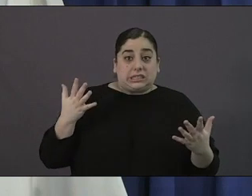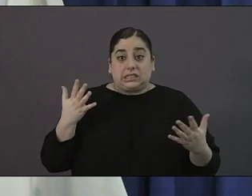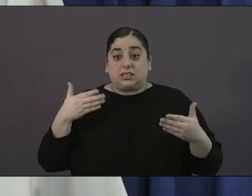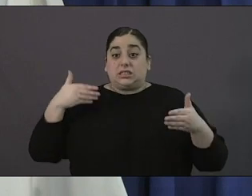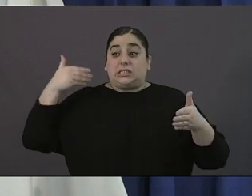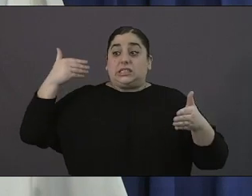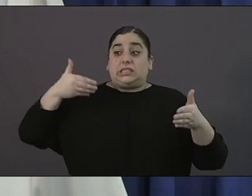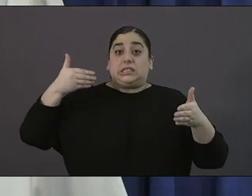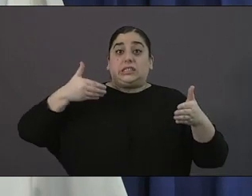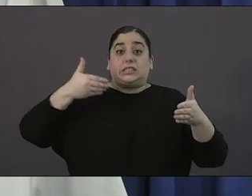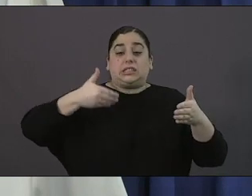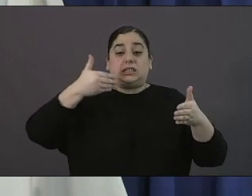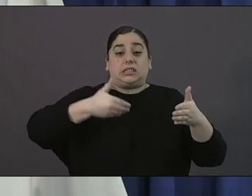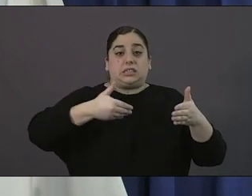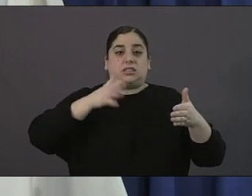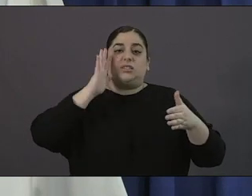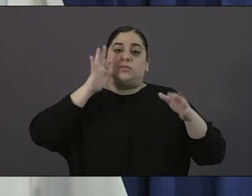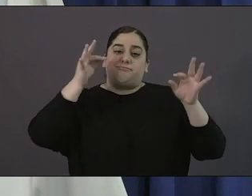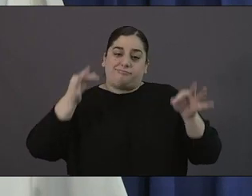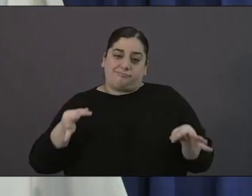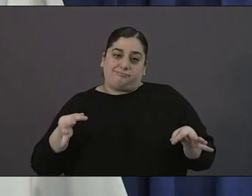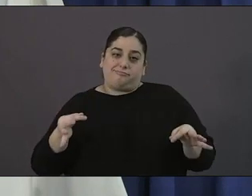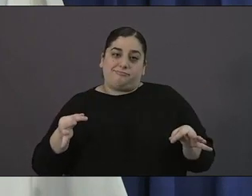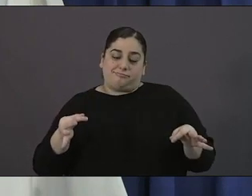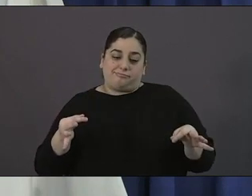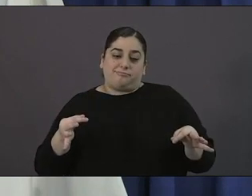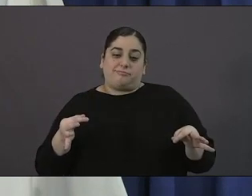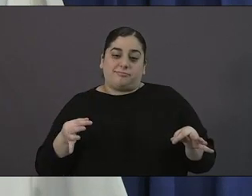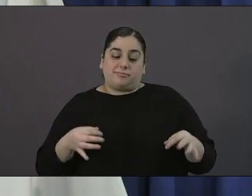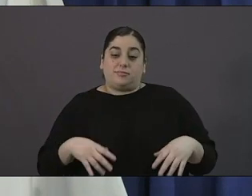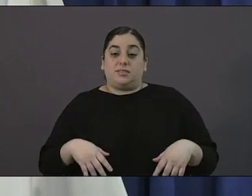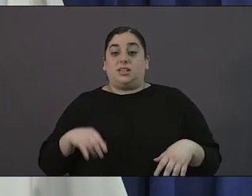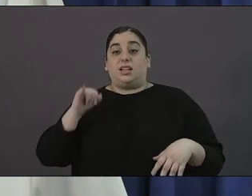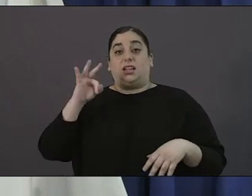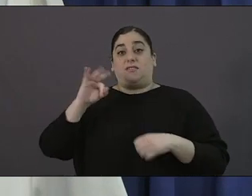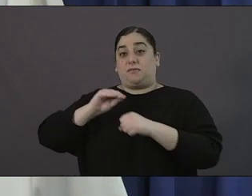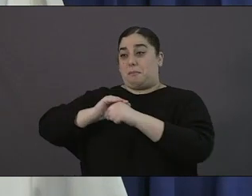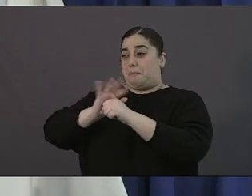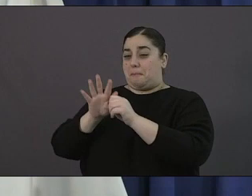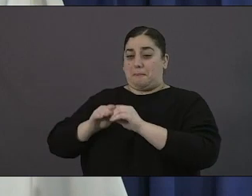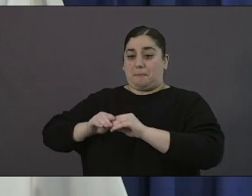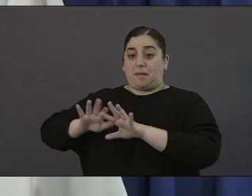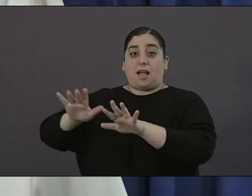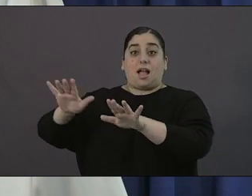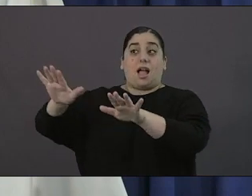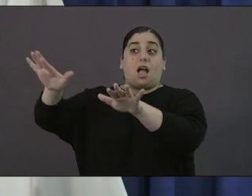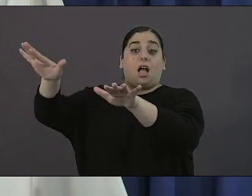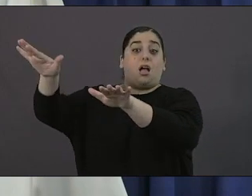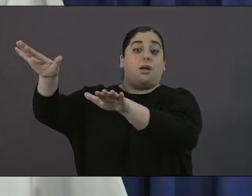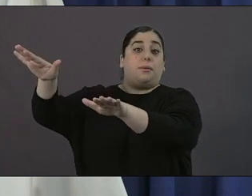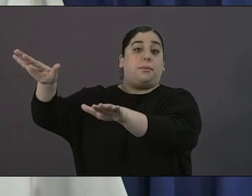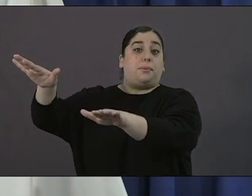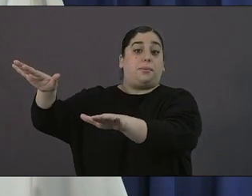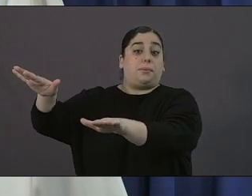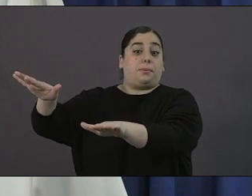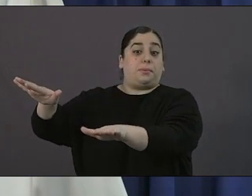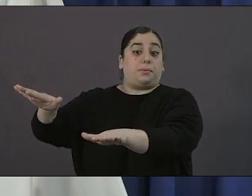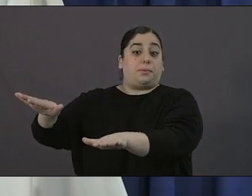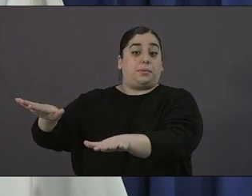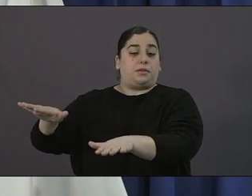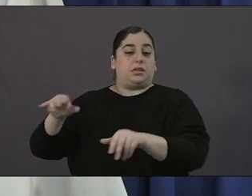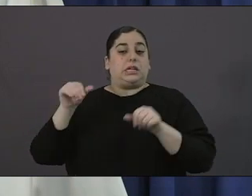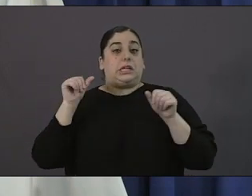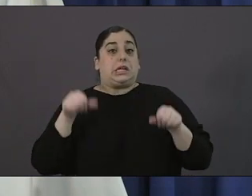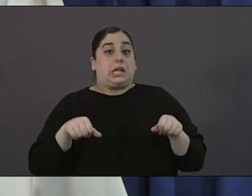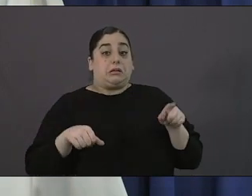we flatten that curve as we potentially ease up on some of these restrictions we do it in a very safe manner because the worst thing we